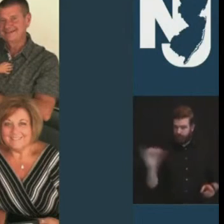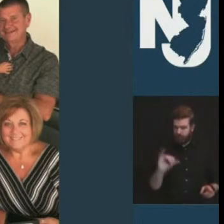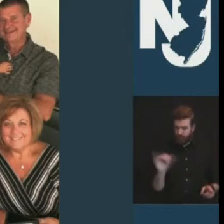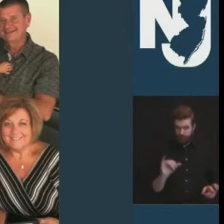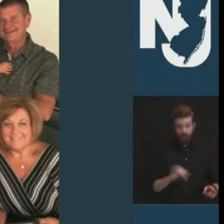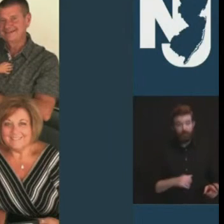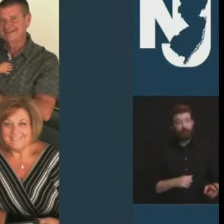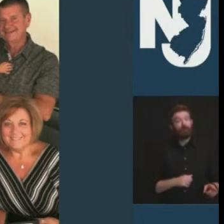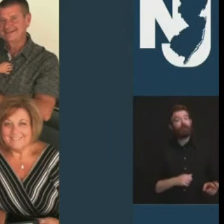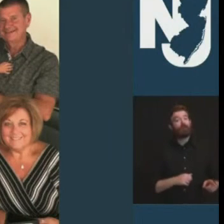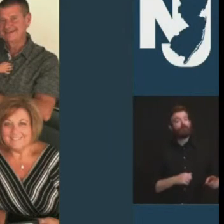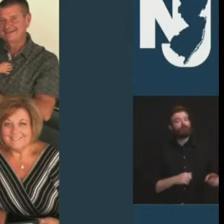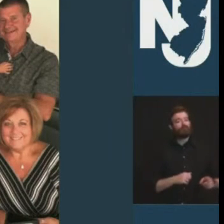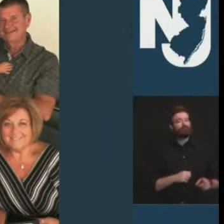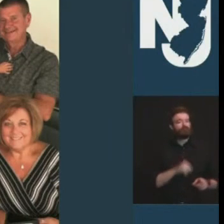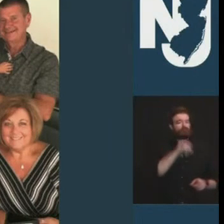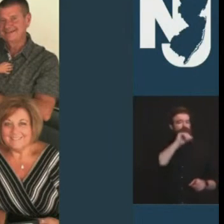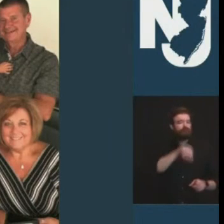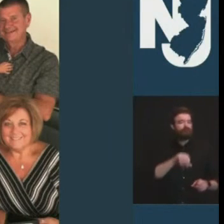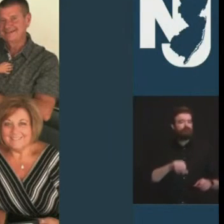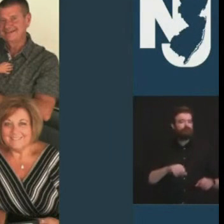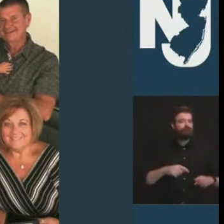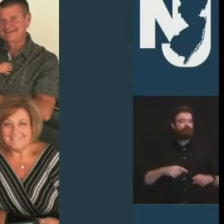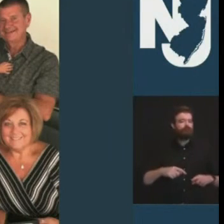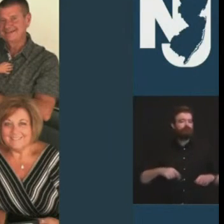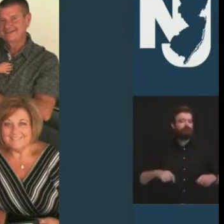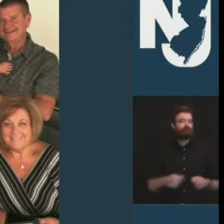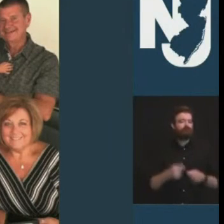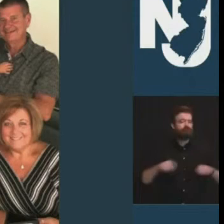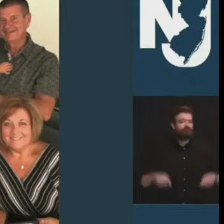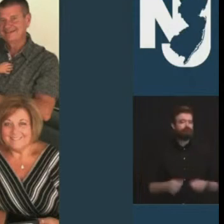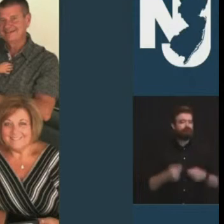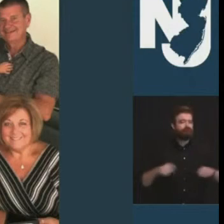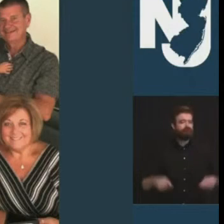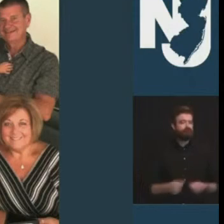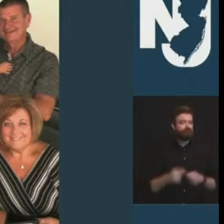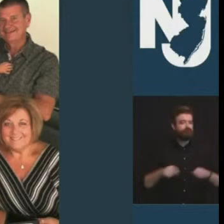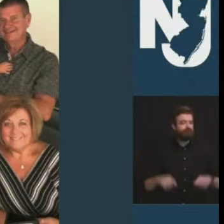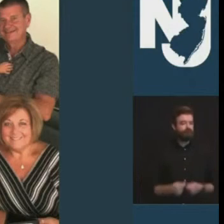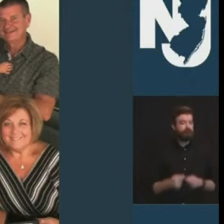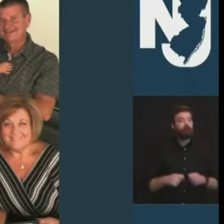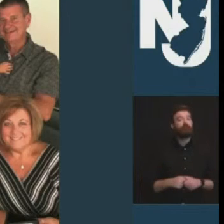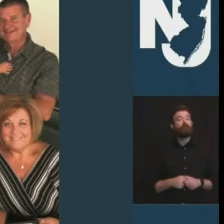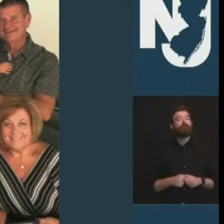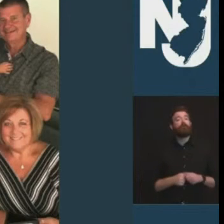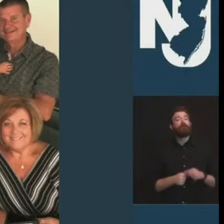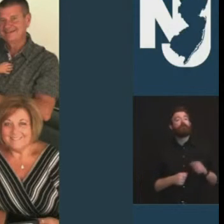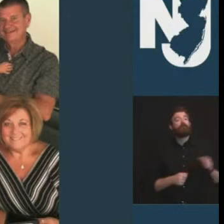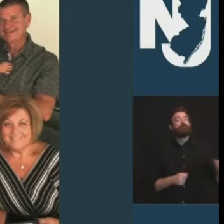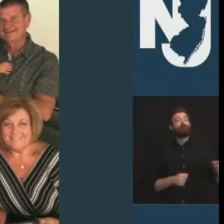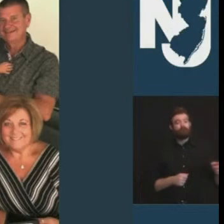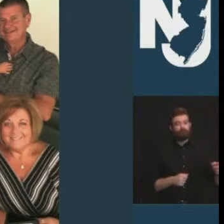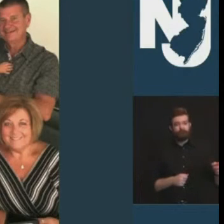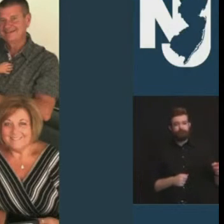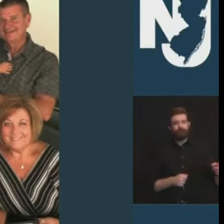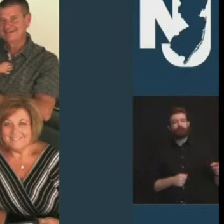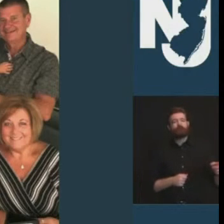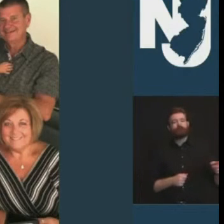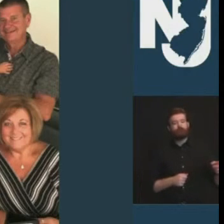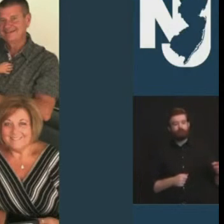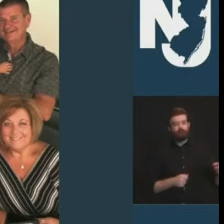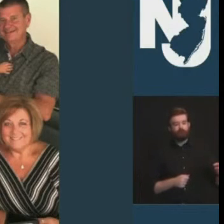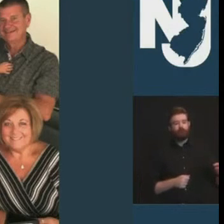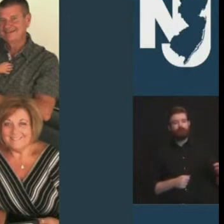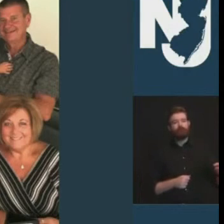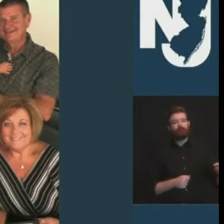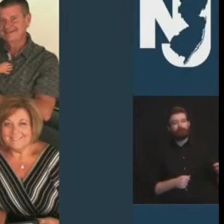crocheting to great use making lap robes for the saint mary's nursing home in cherry hill and baby caps for